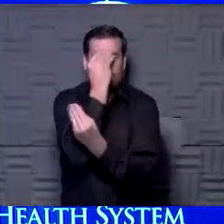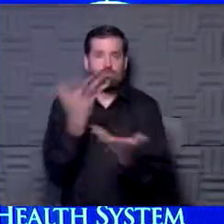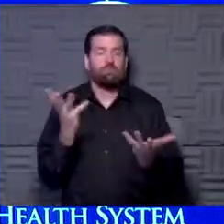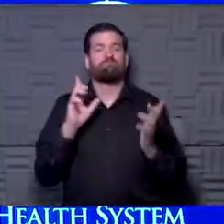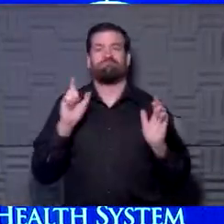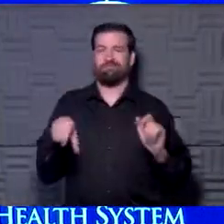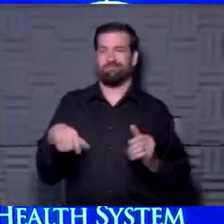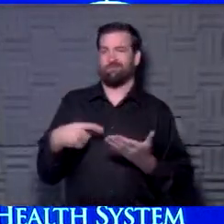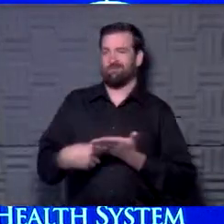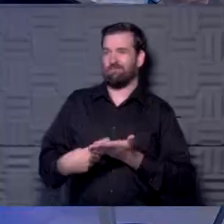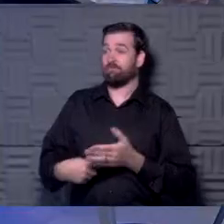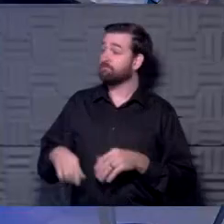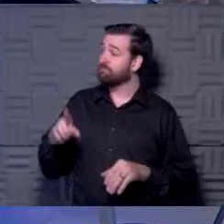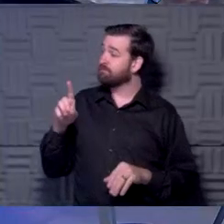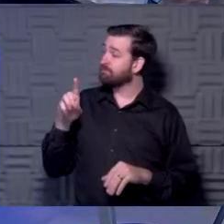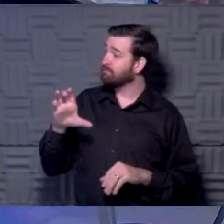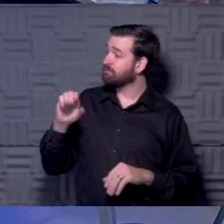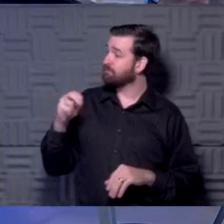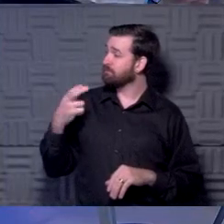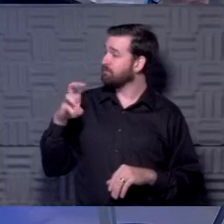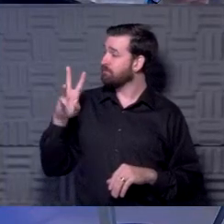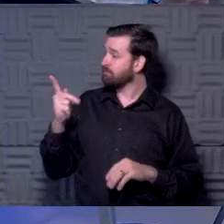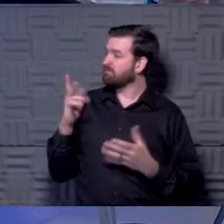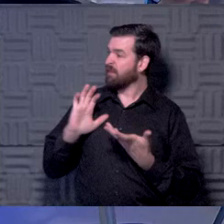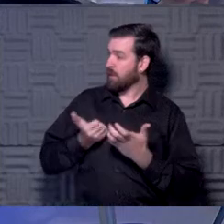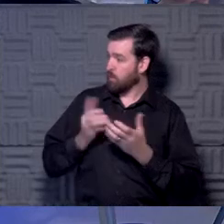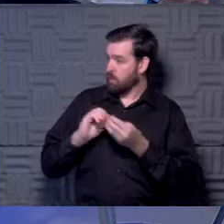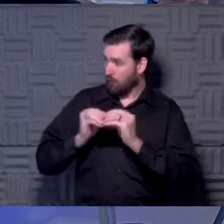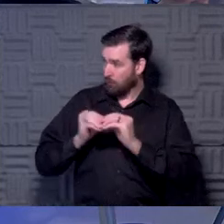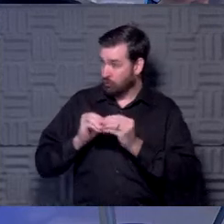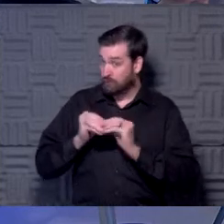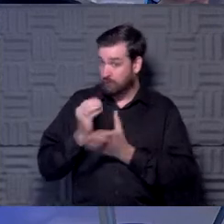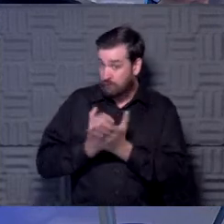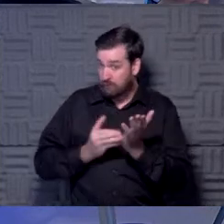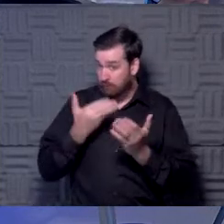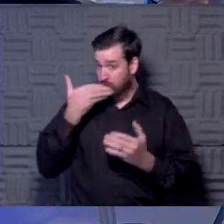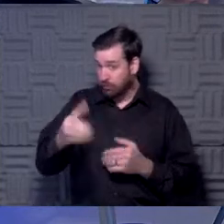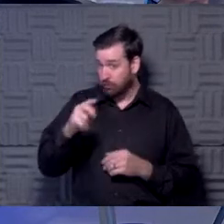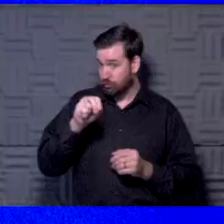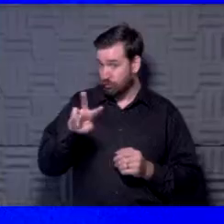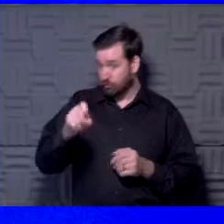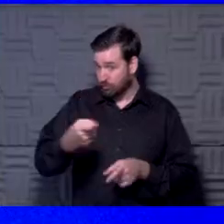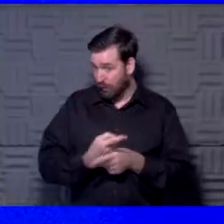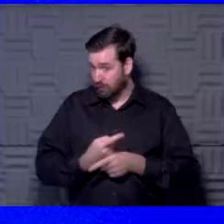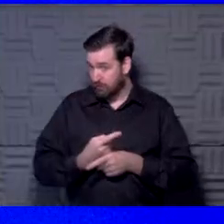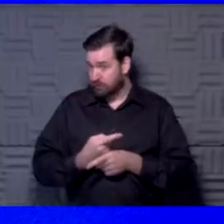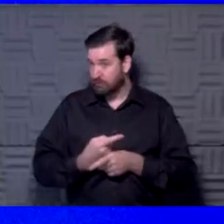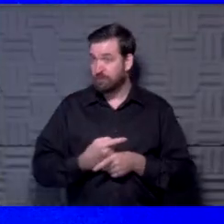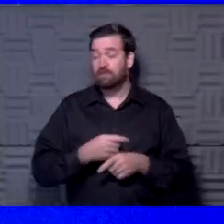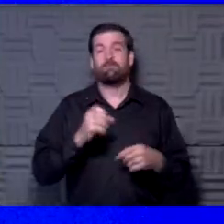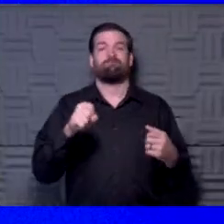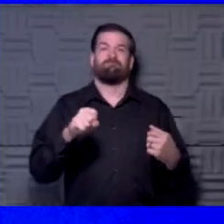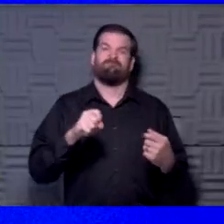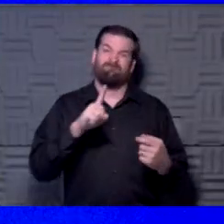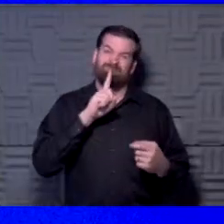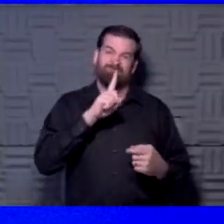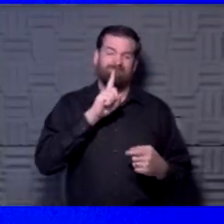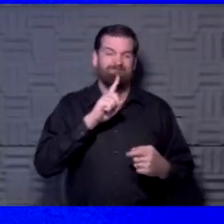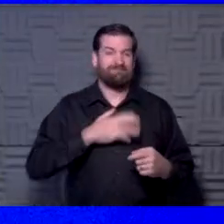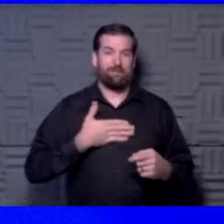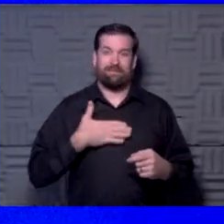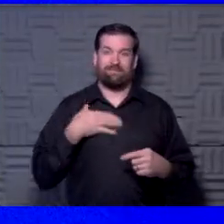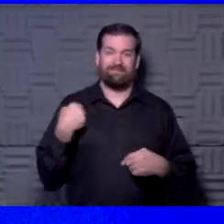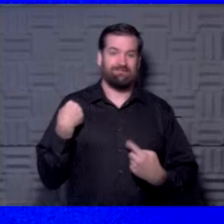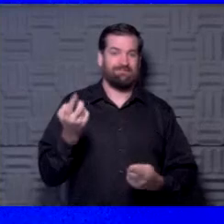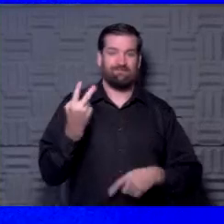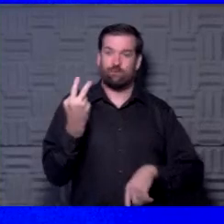But first, Doc Hawk. Yeah, hi. Let's talk about our numbers because there is some good news here. Yeah, we are very happy. The last two